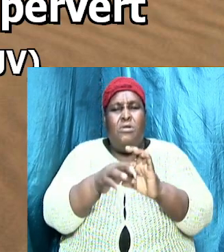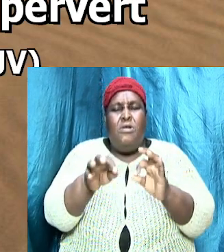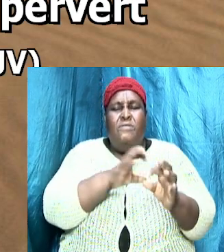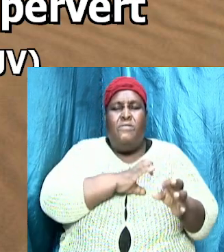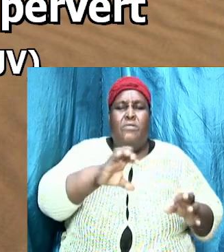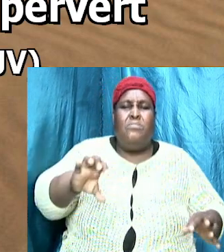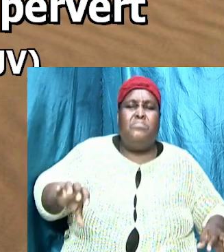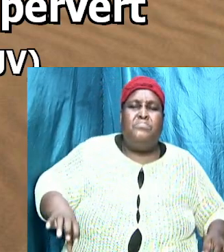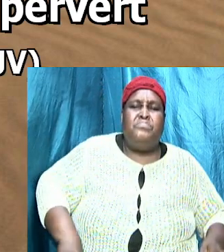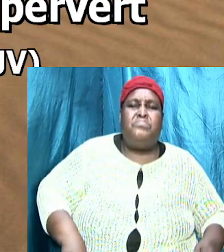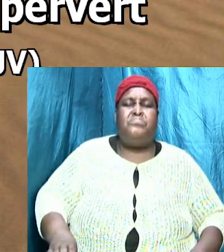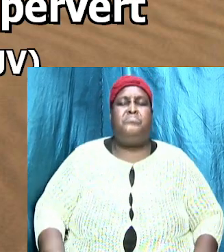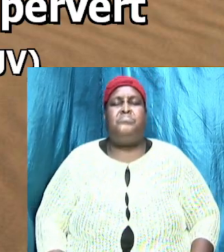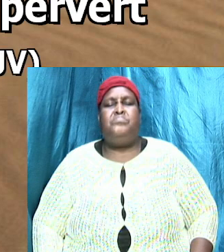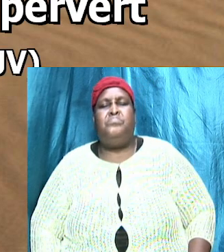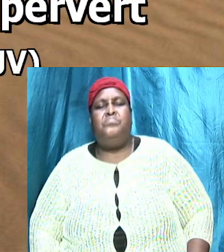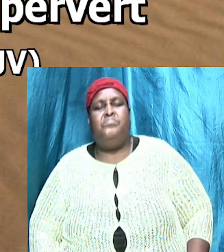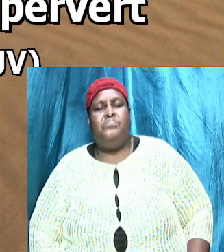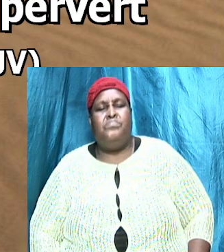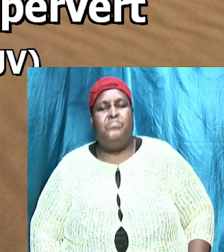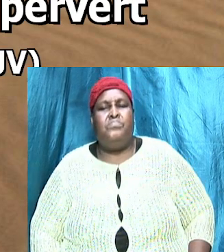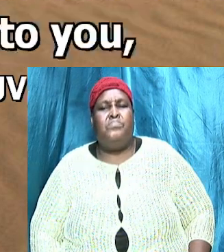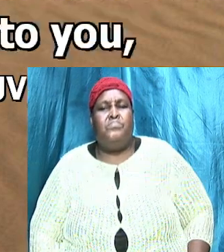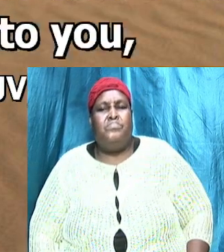pervert the gospel of Christ